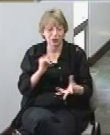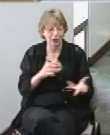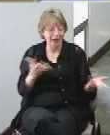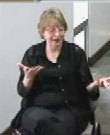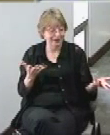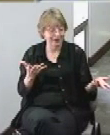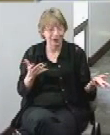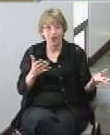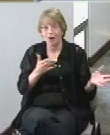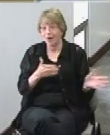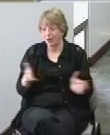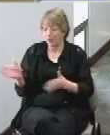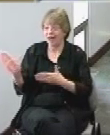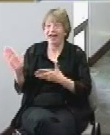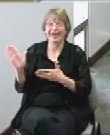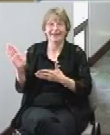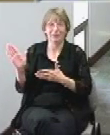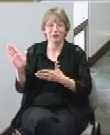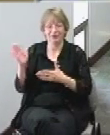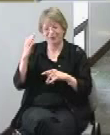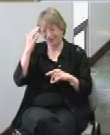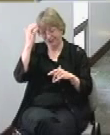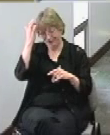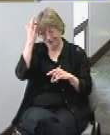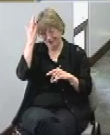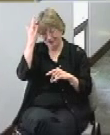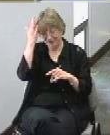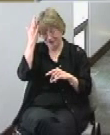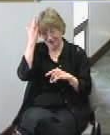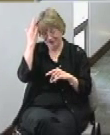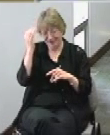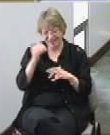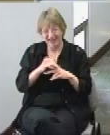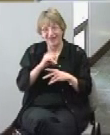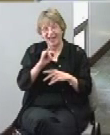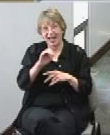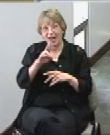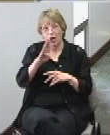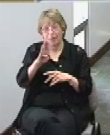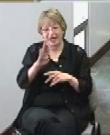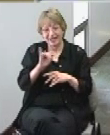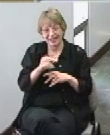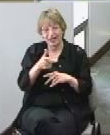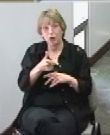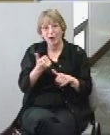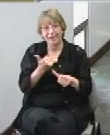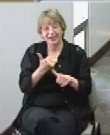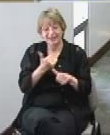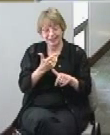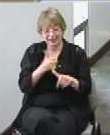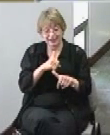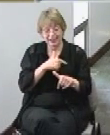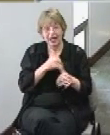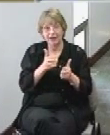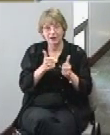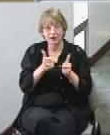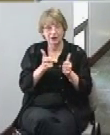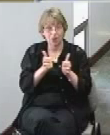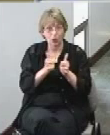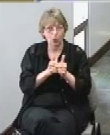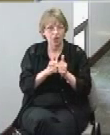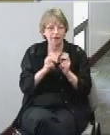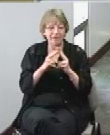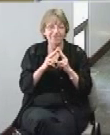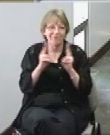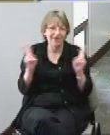of what we're doing the IRBs that you have assisted us with have been extremely